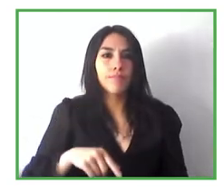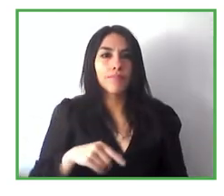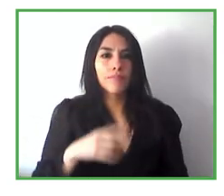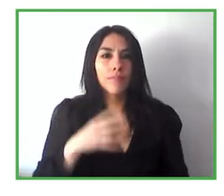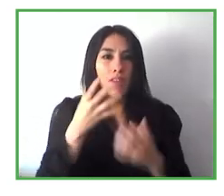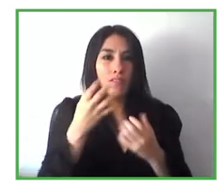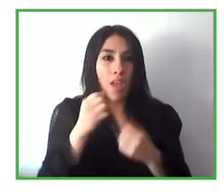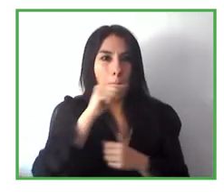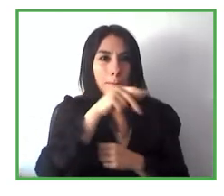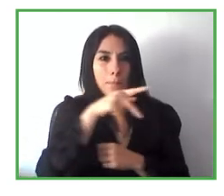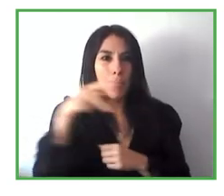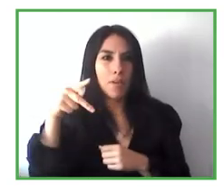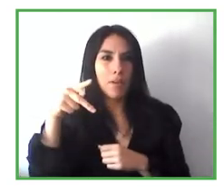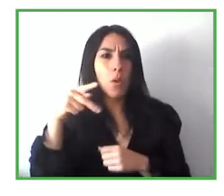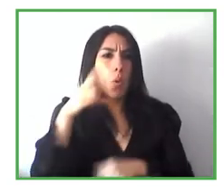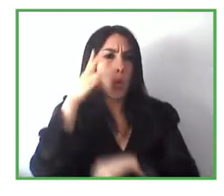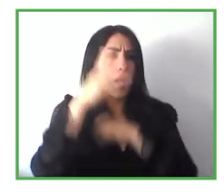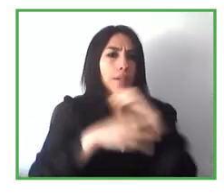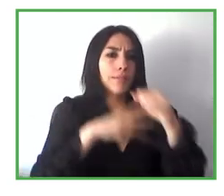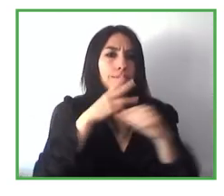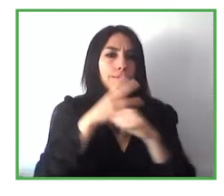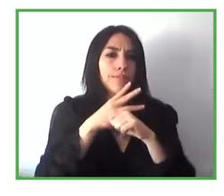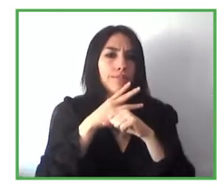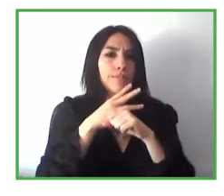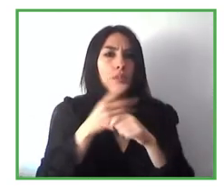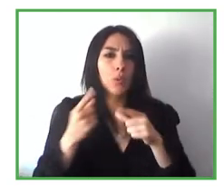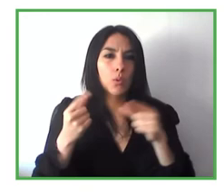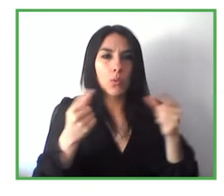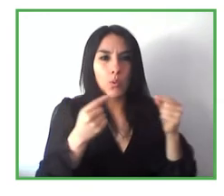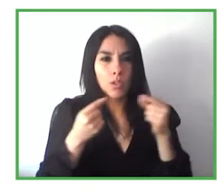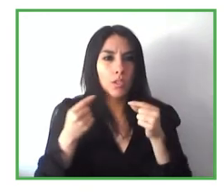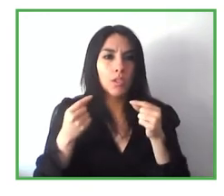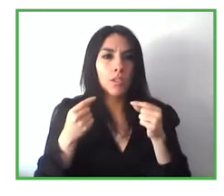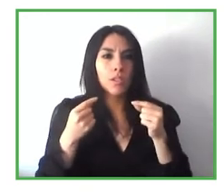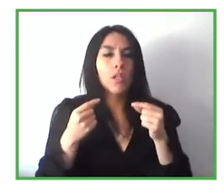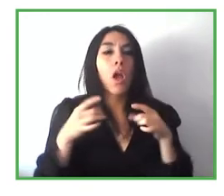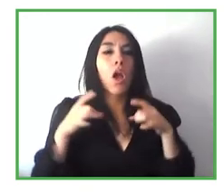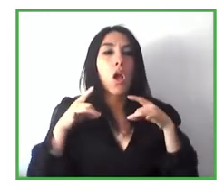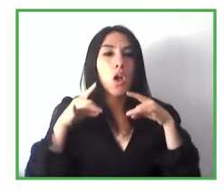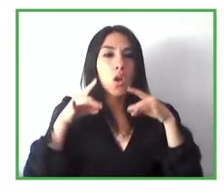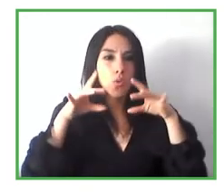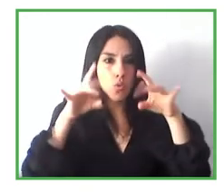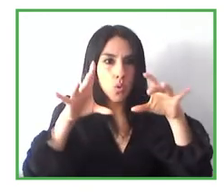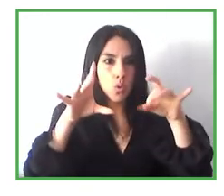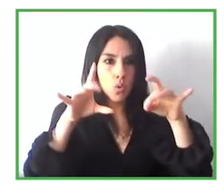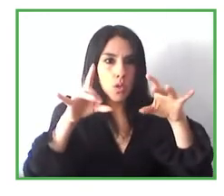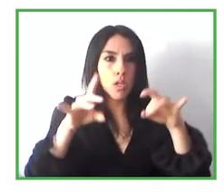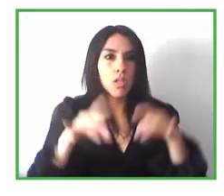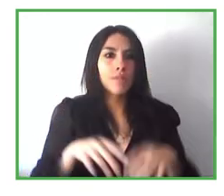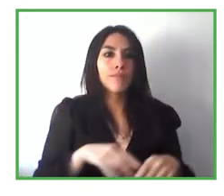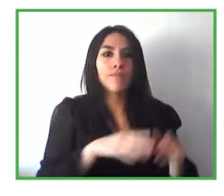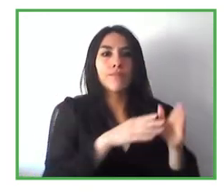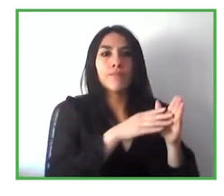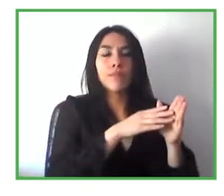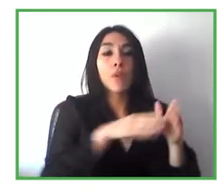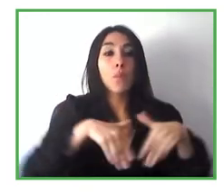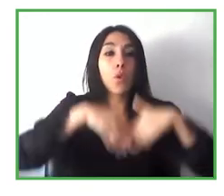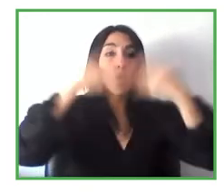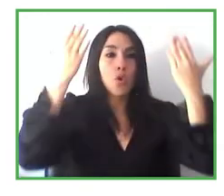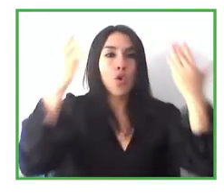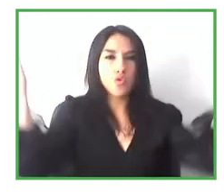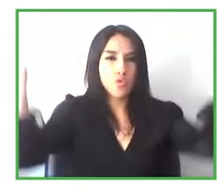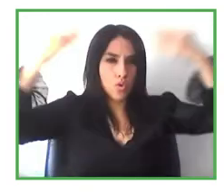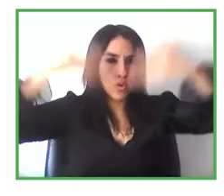in every place in the world. And we are working every day, all day long. Imagine the